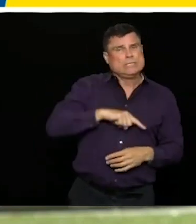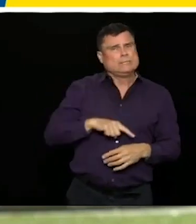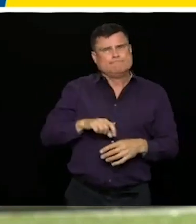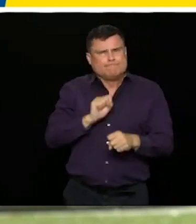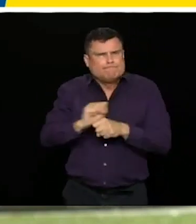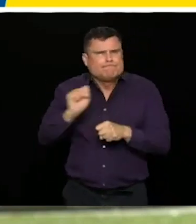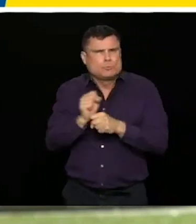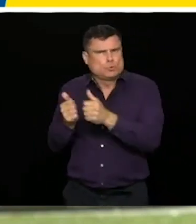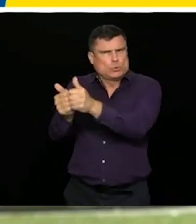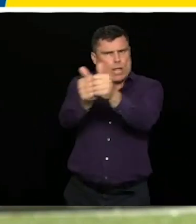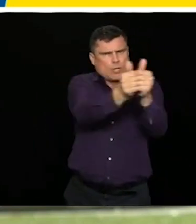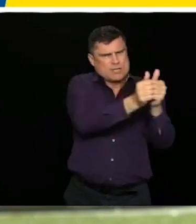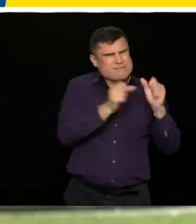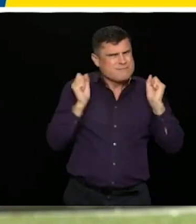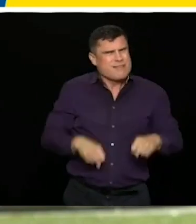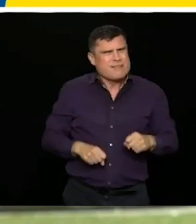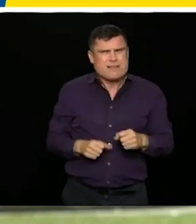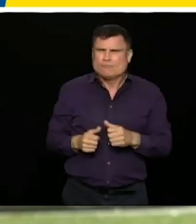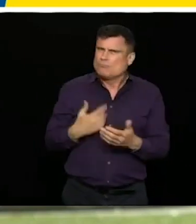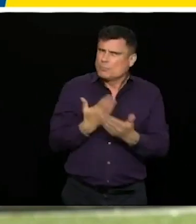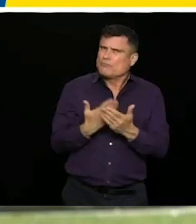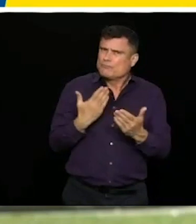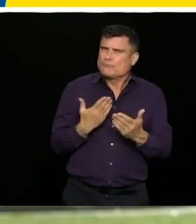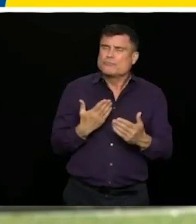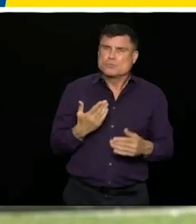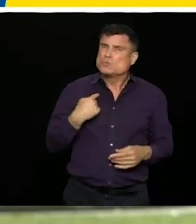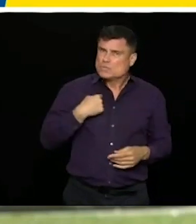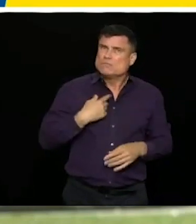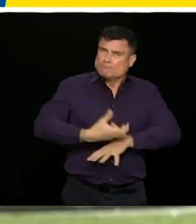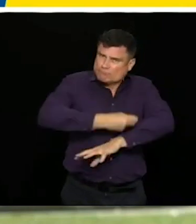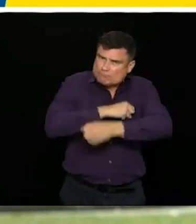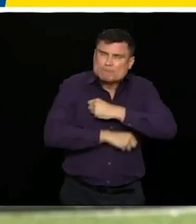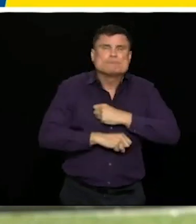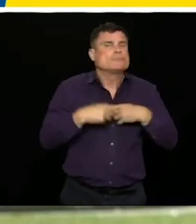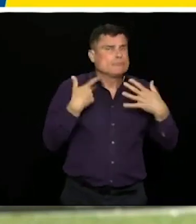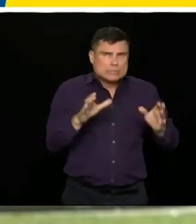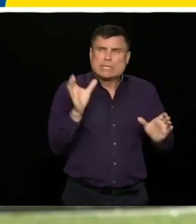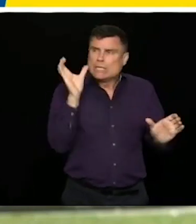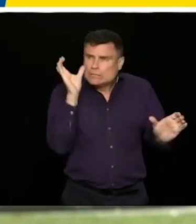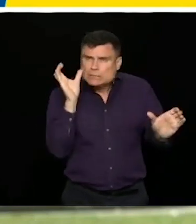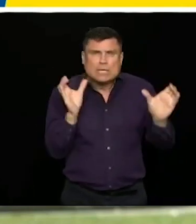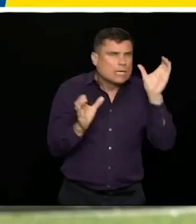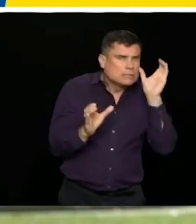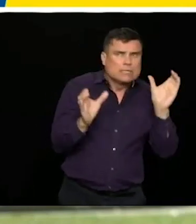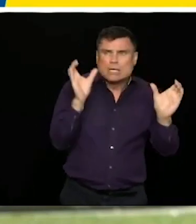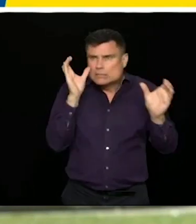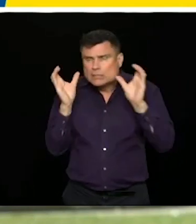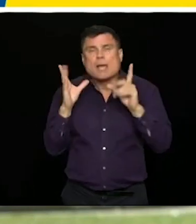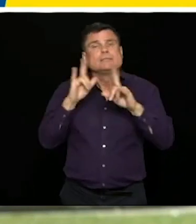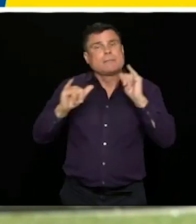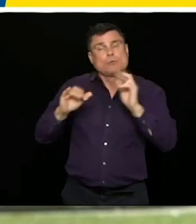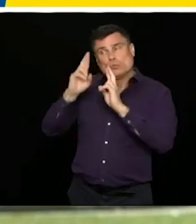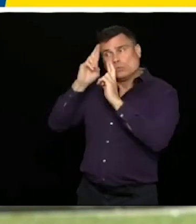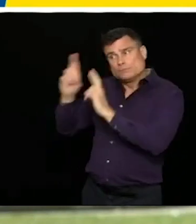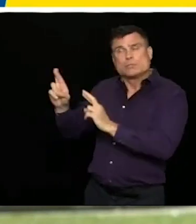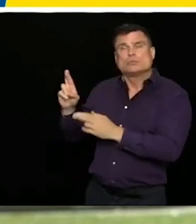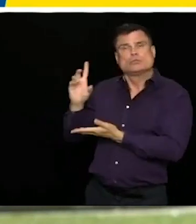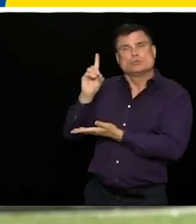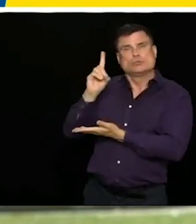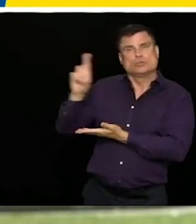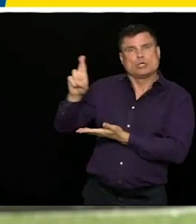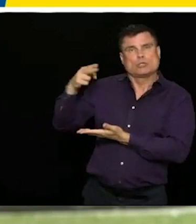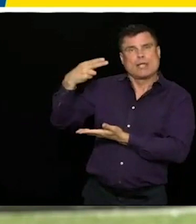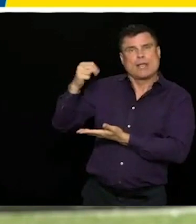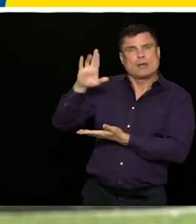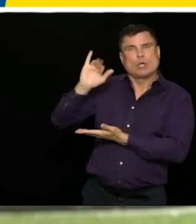disciplined and we listened to Dr. Henry and we followed the directions. Now we have an opportunity to do the same kind of thing. All together to be